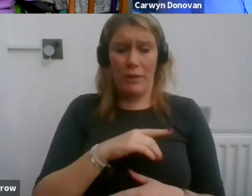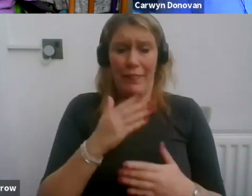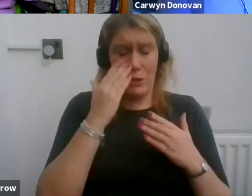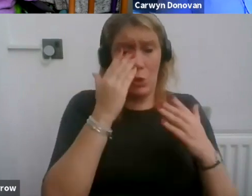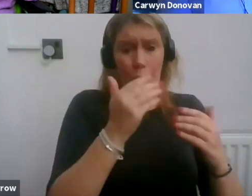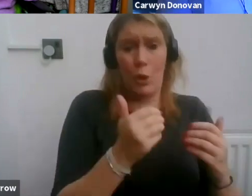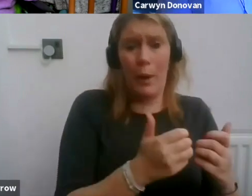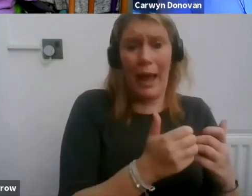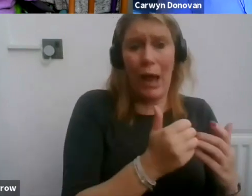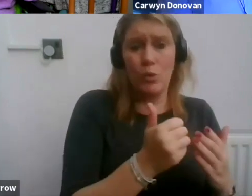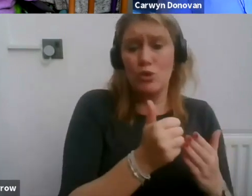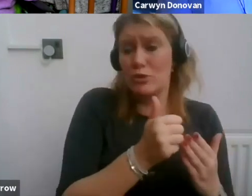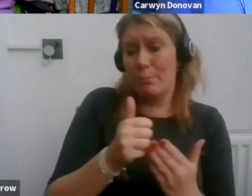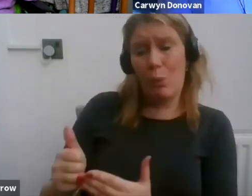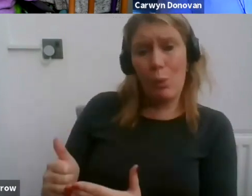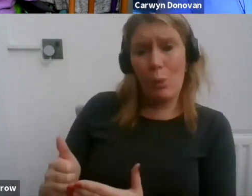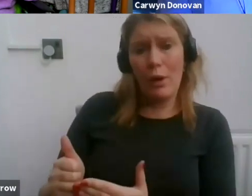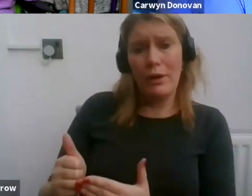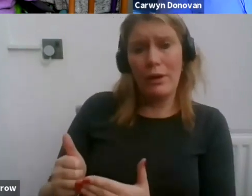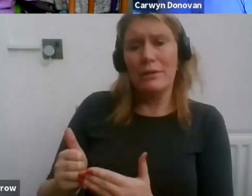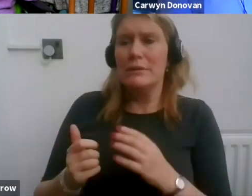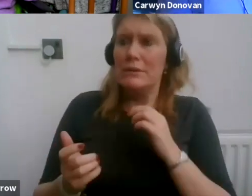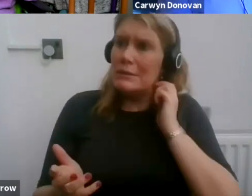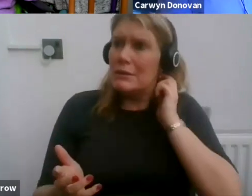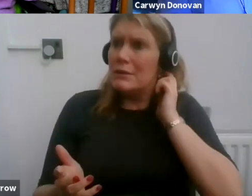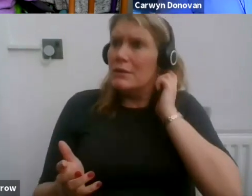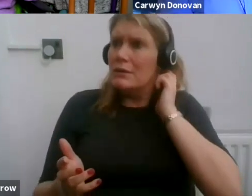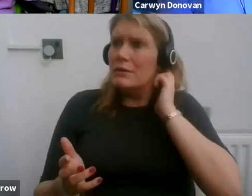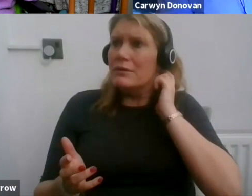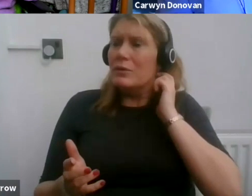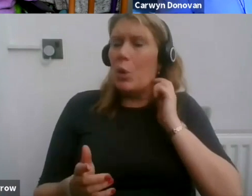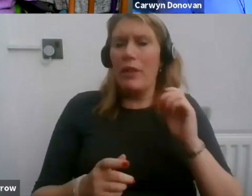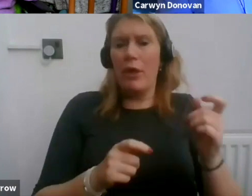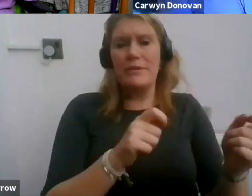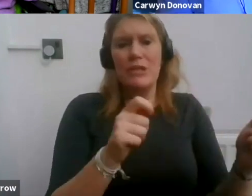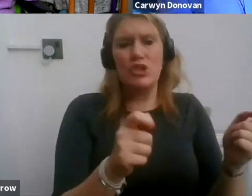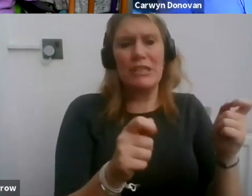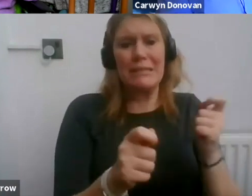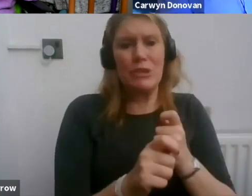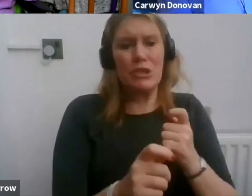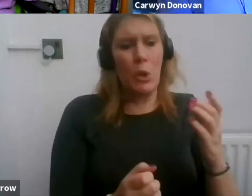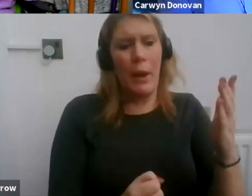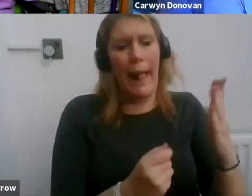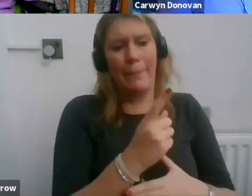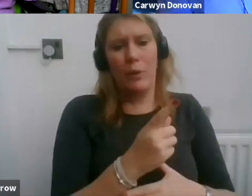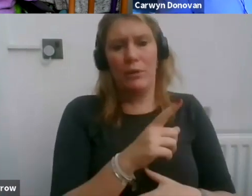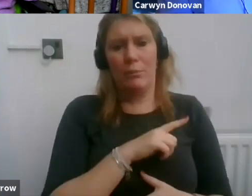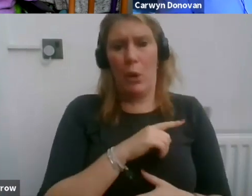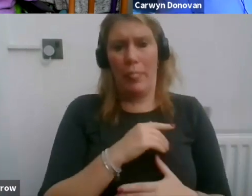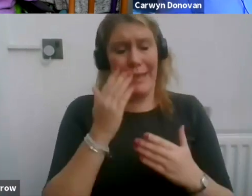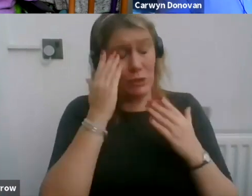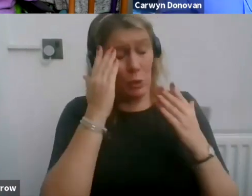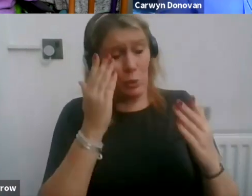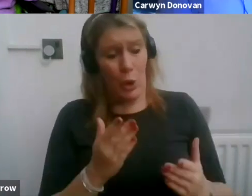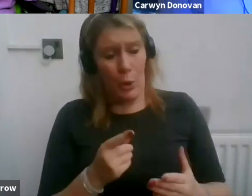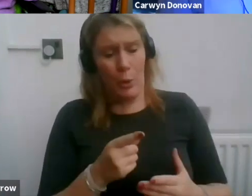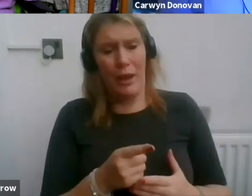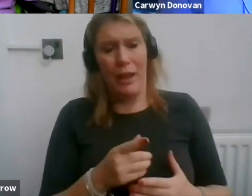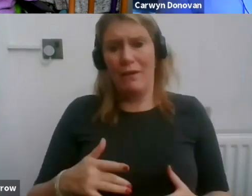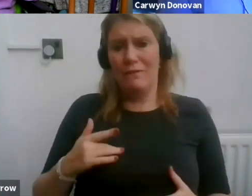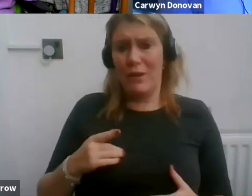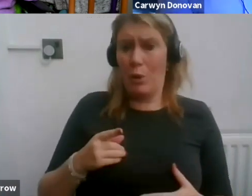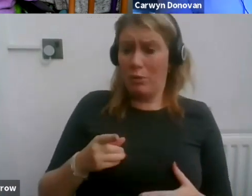these people very little adjustments can mean that they have the benefit of such